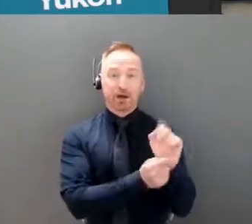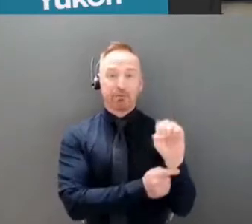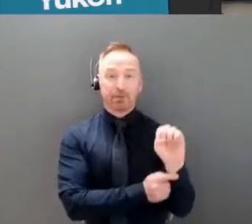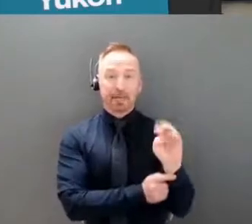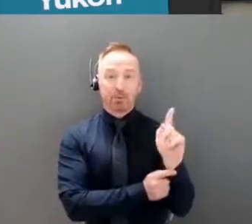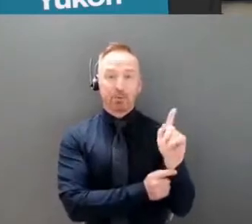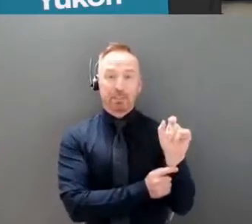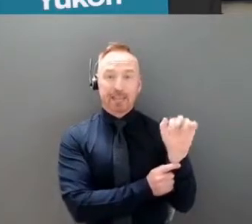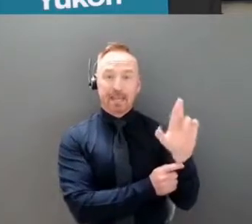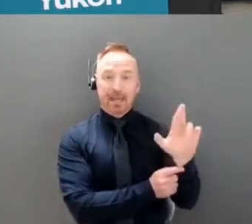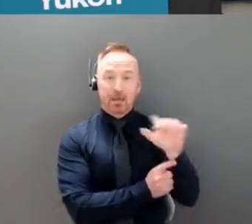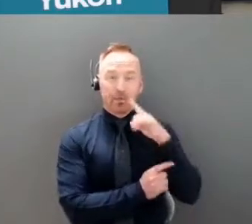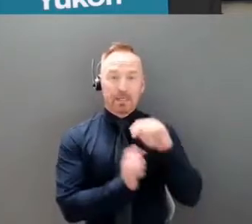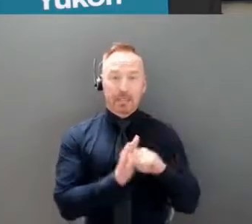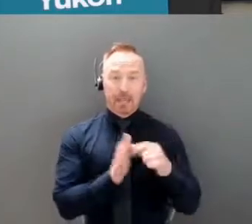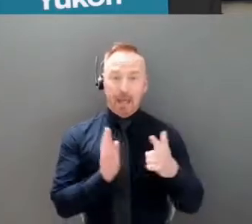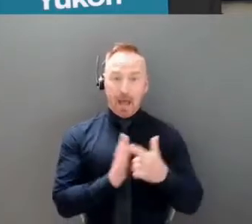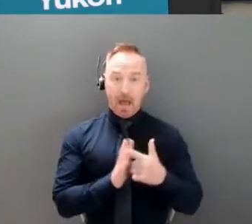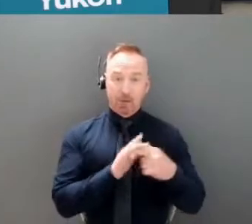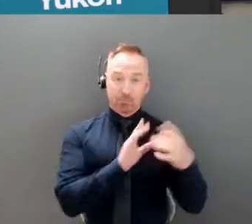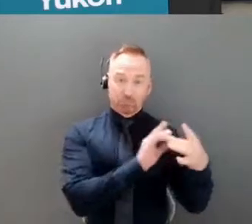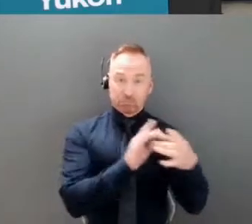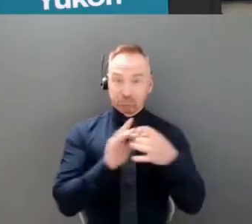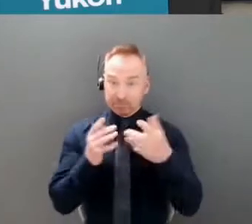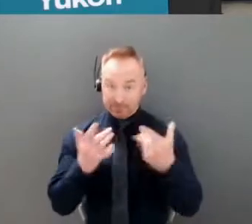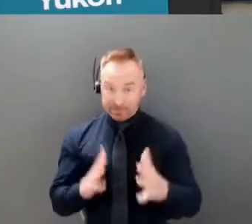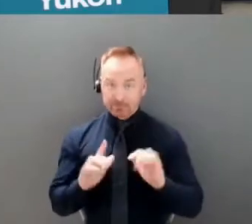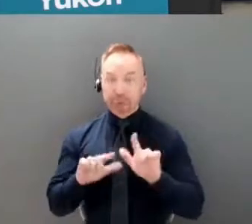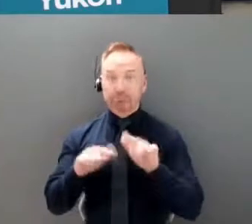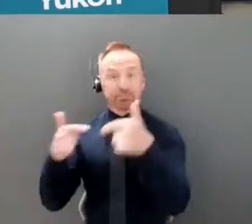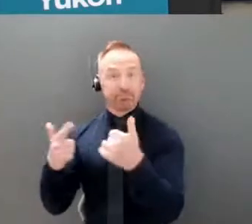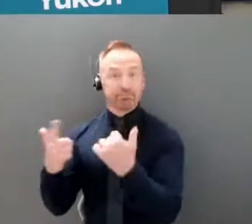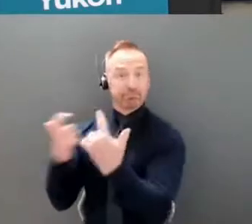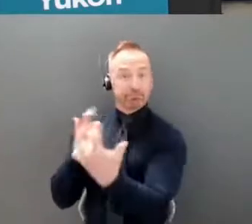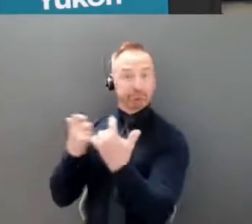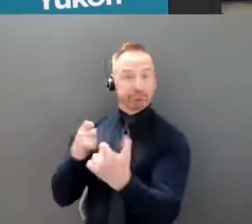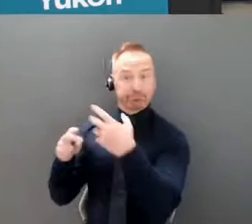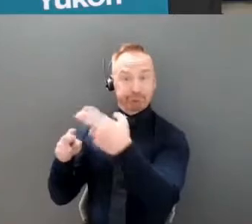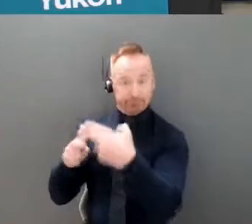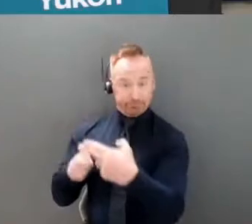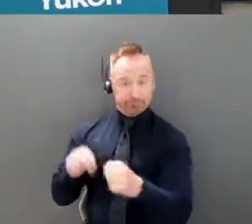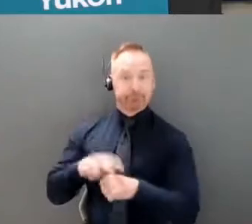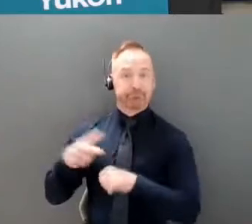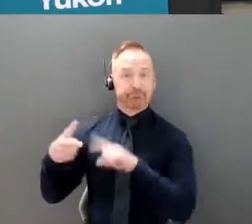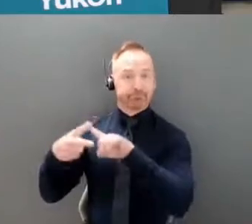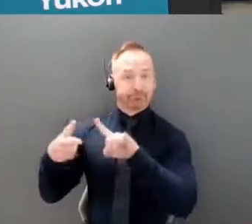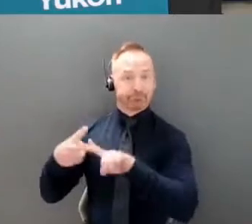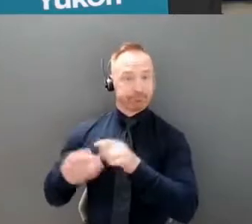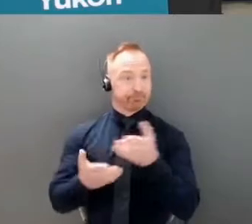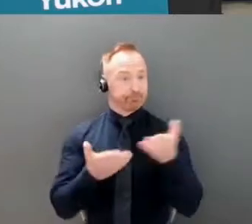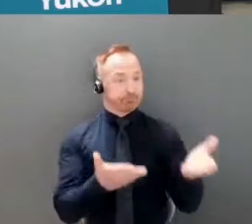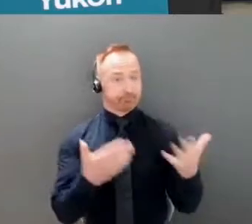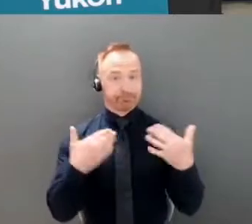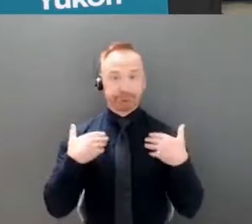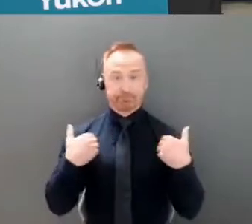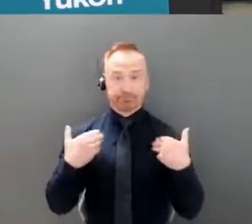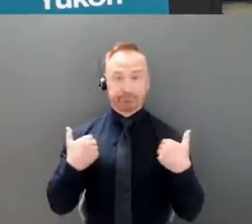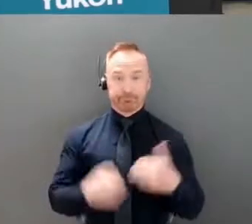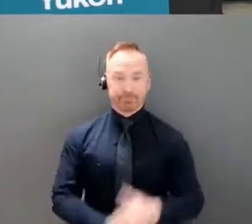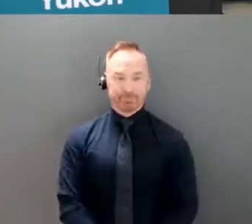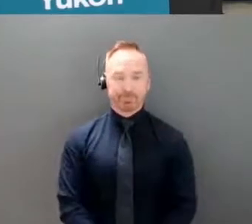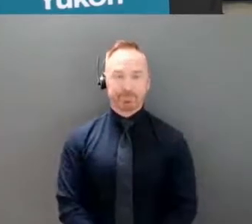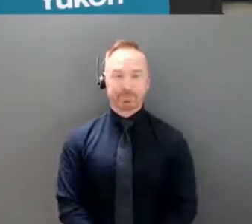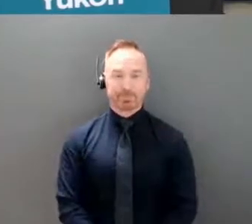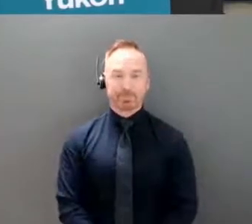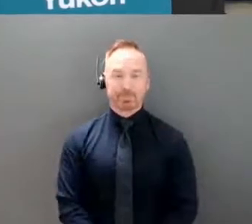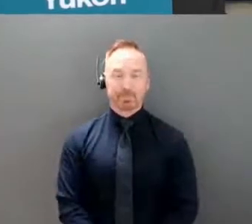we will go to the phone lines for questions. We will call you by name and you will each have two questions. Minister McPhee. Thank you very much,